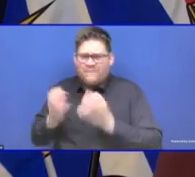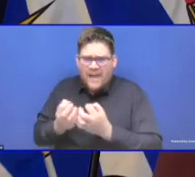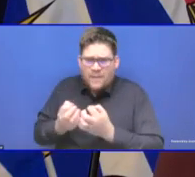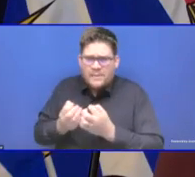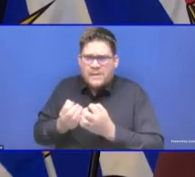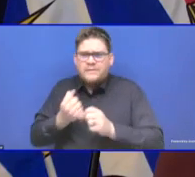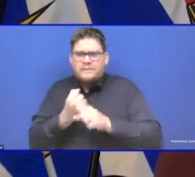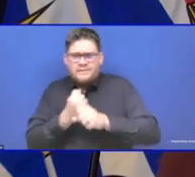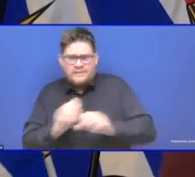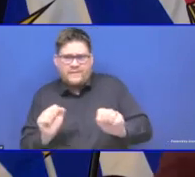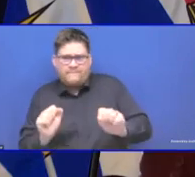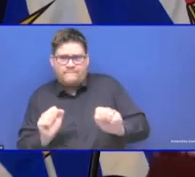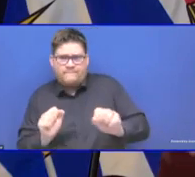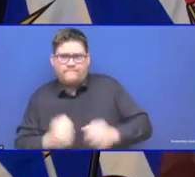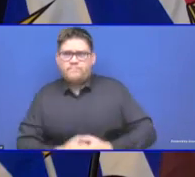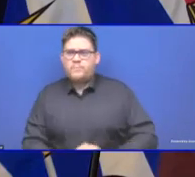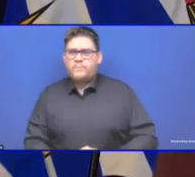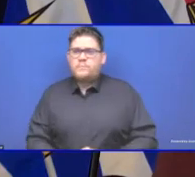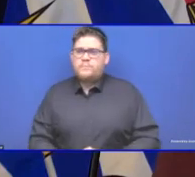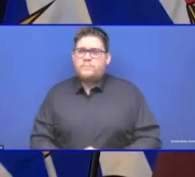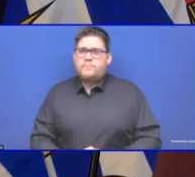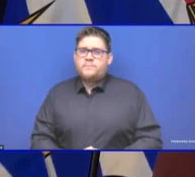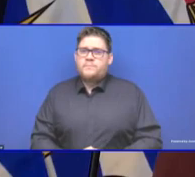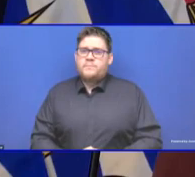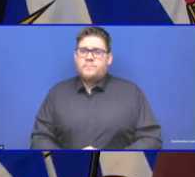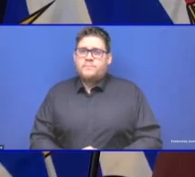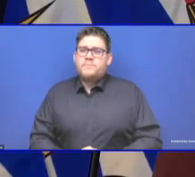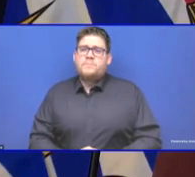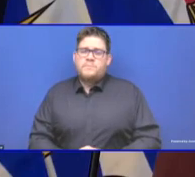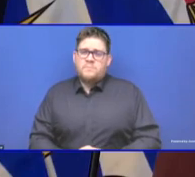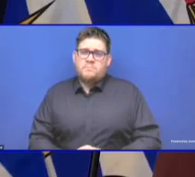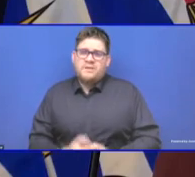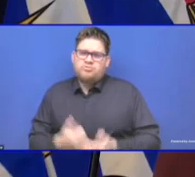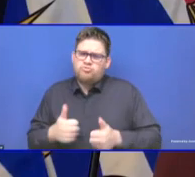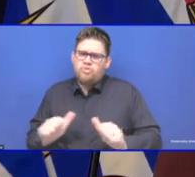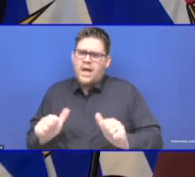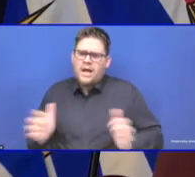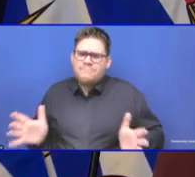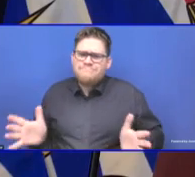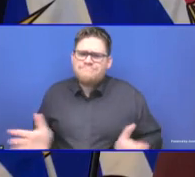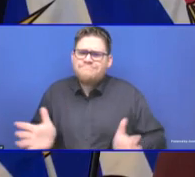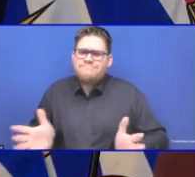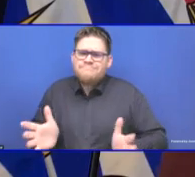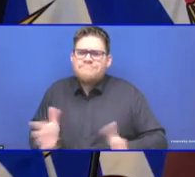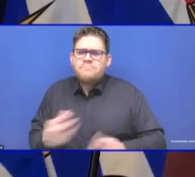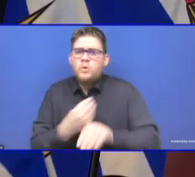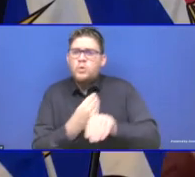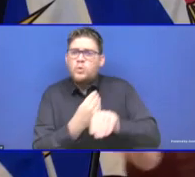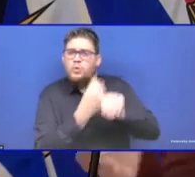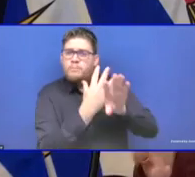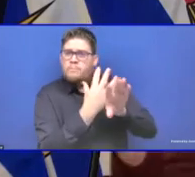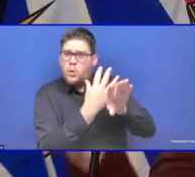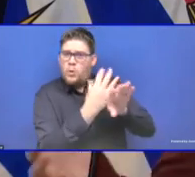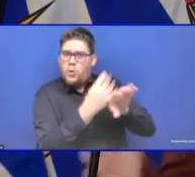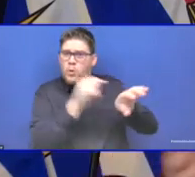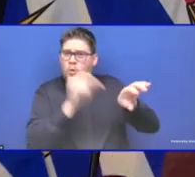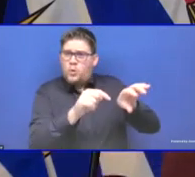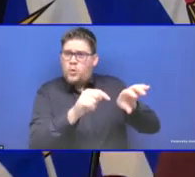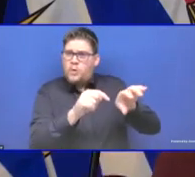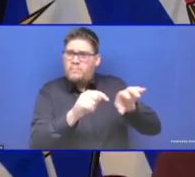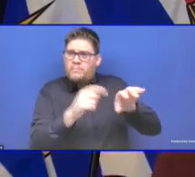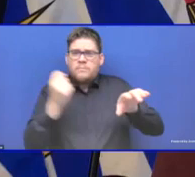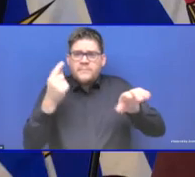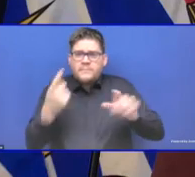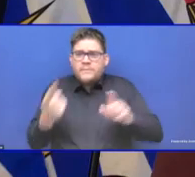year in the small group with their close vaccinated family or friends, rather than getting together in larger groups.